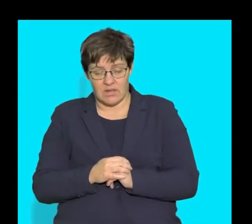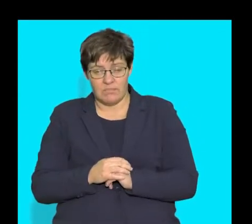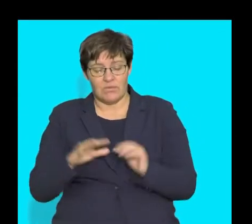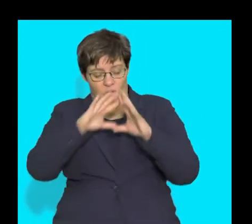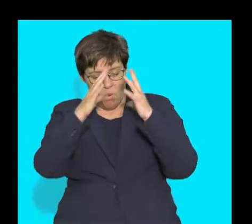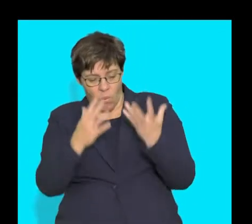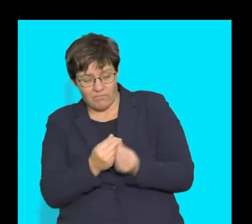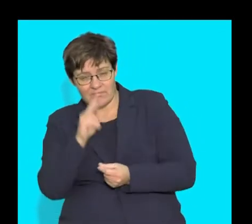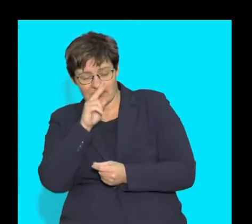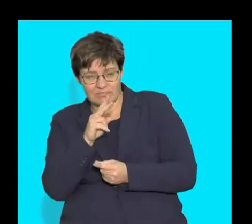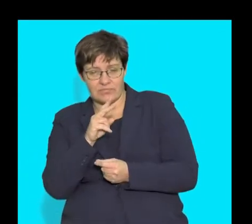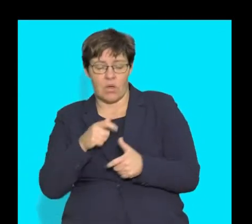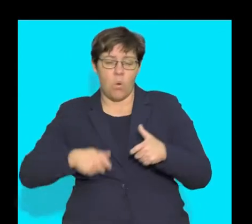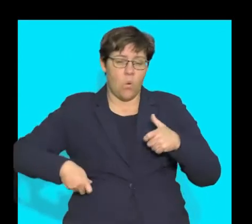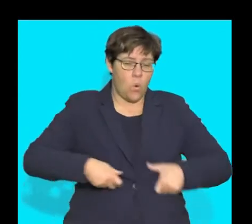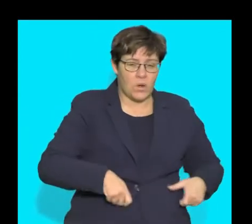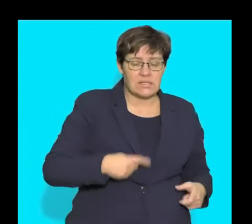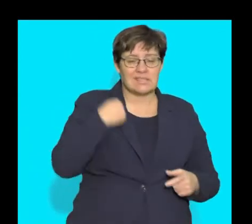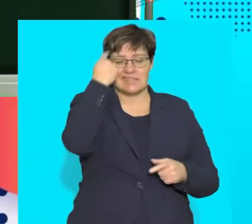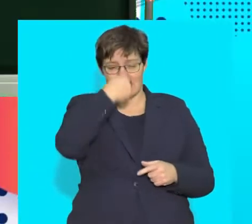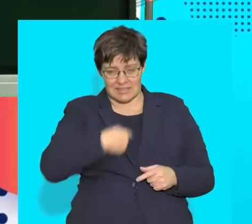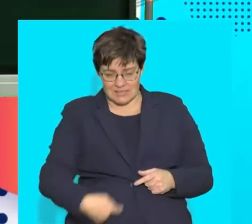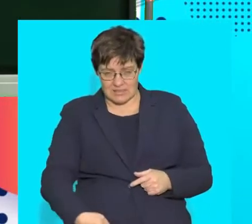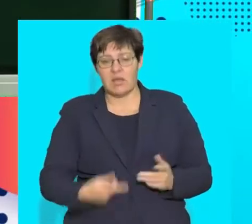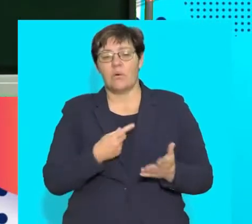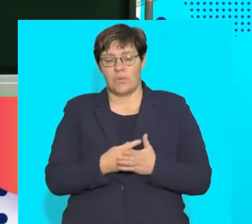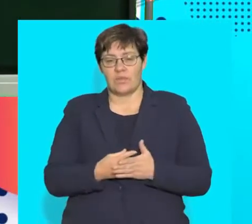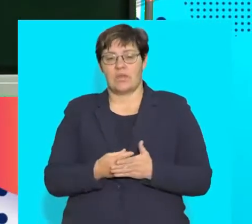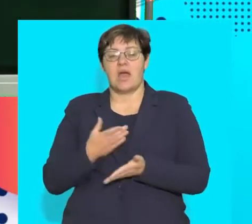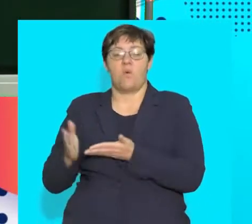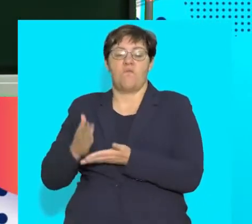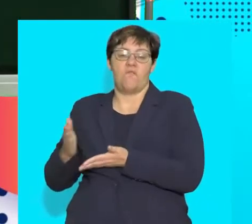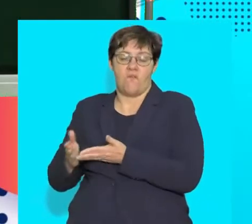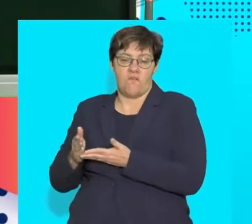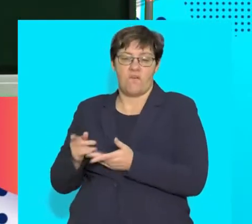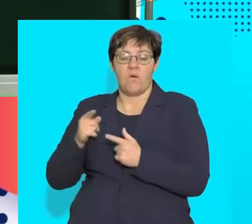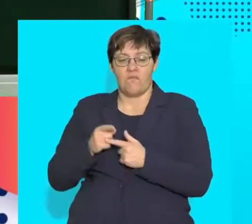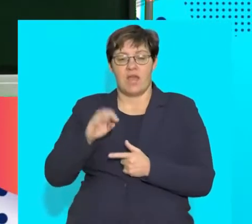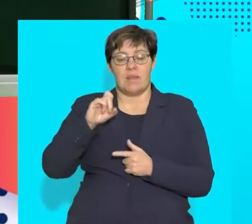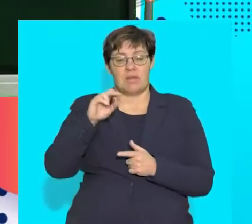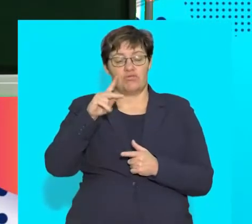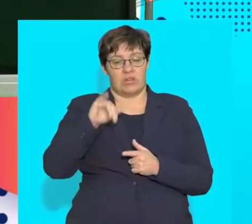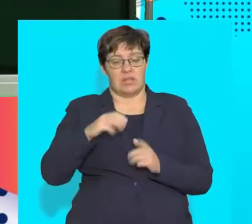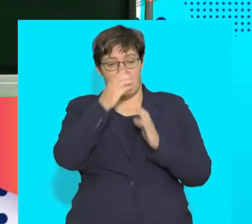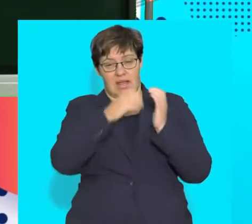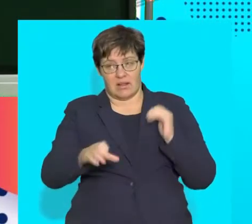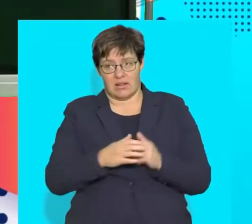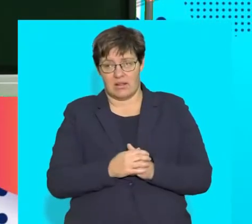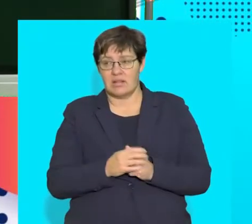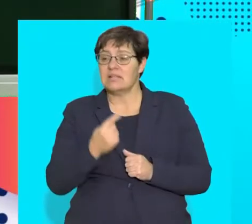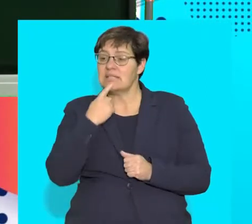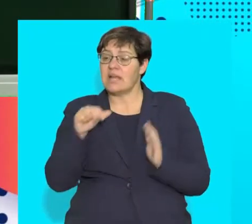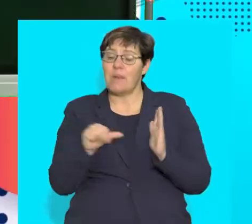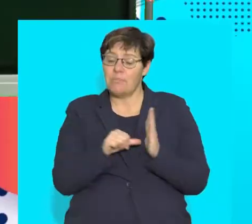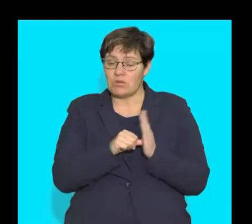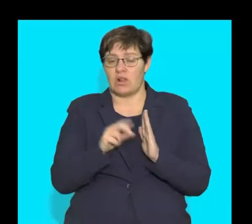And that's an overview of both the organs along with the accessory organs of the alimentary canal. Now, as I